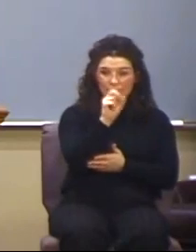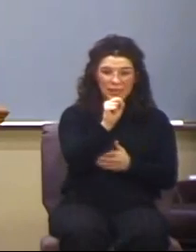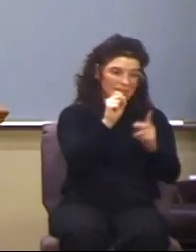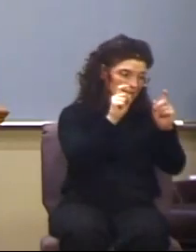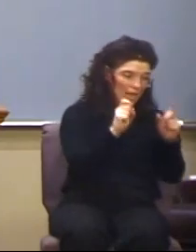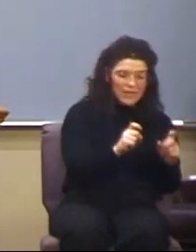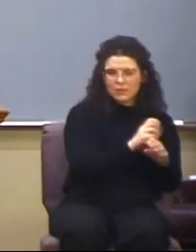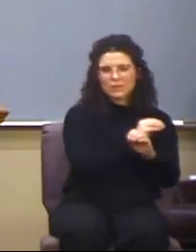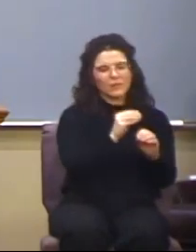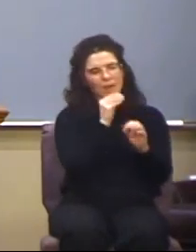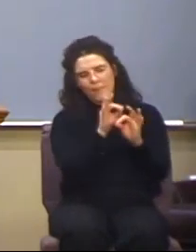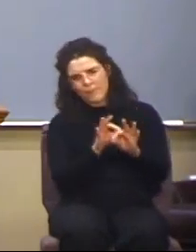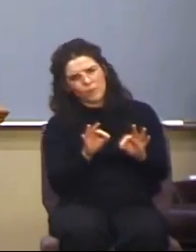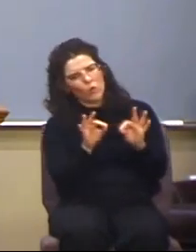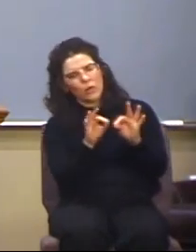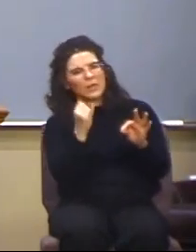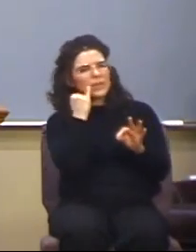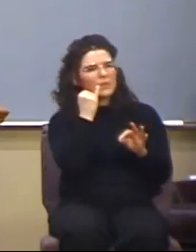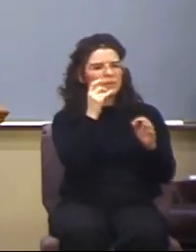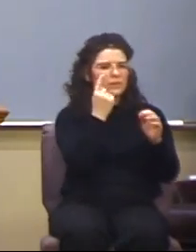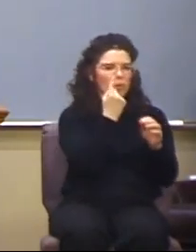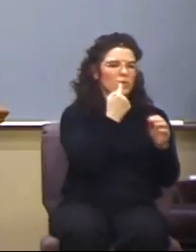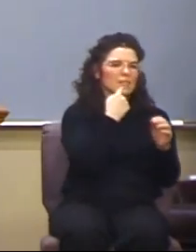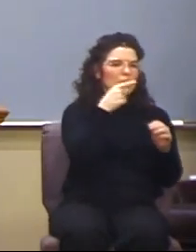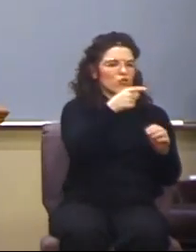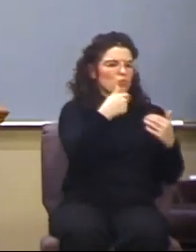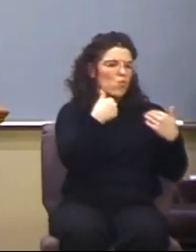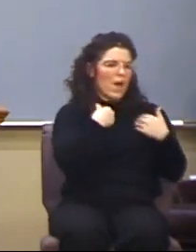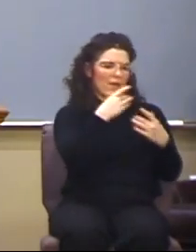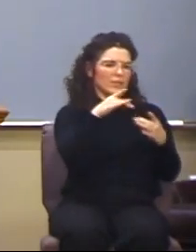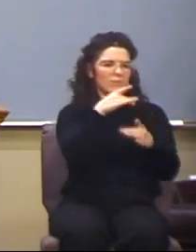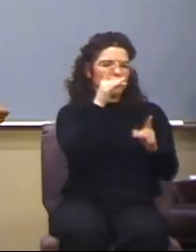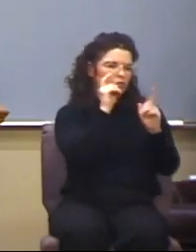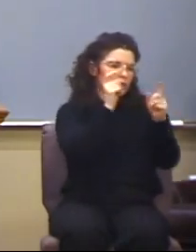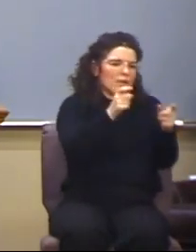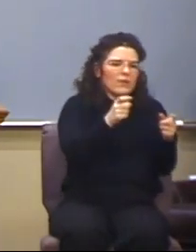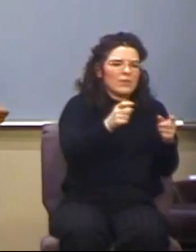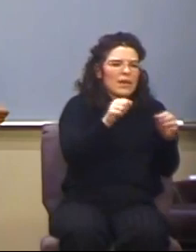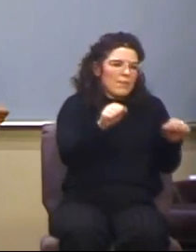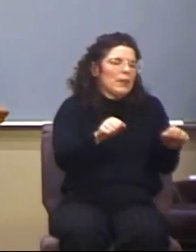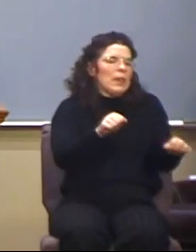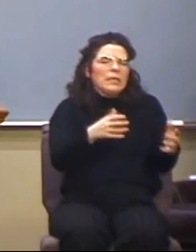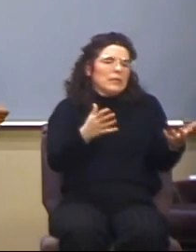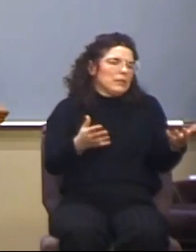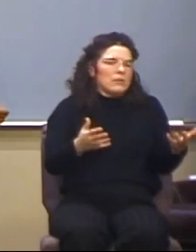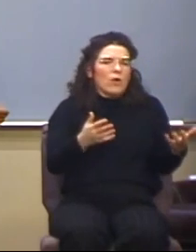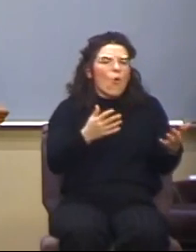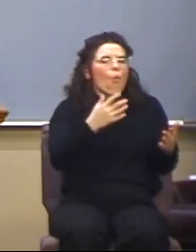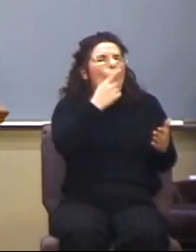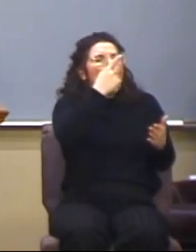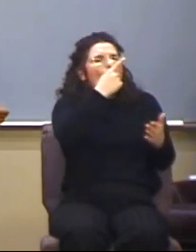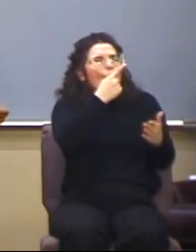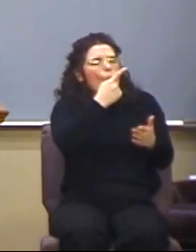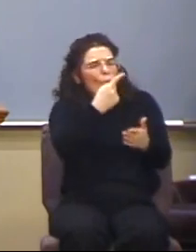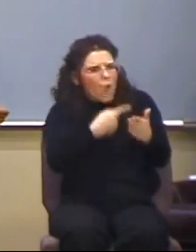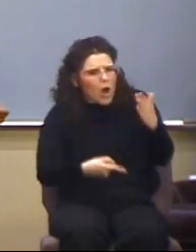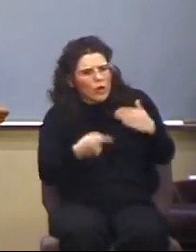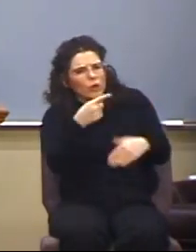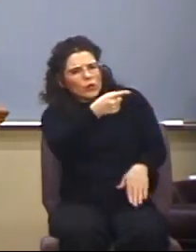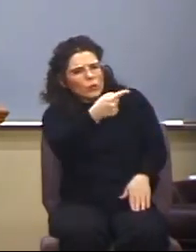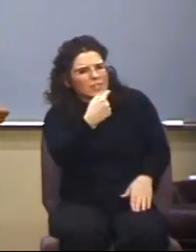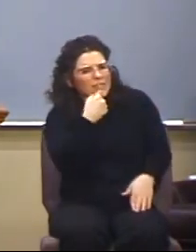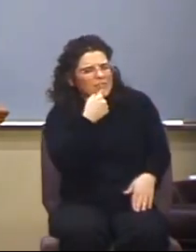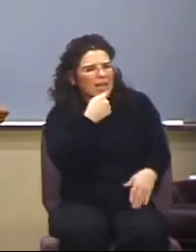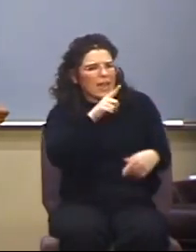claims to possess supernatural abilities and gifts and so on and so forth, what are they saying about Jesus Christ? If